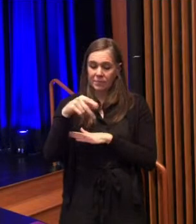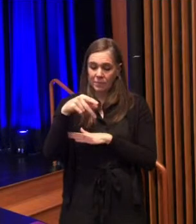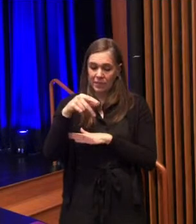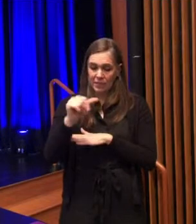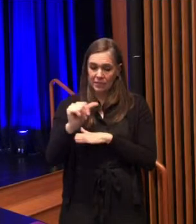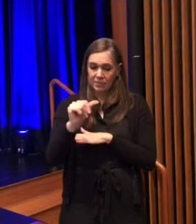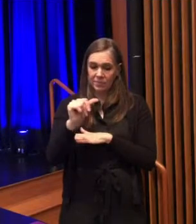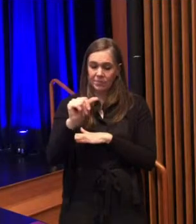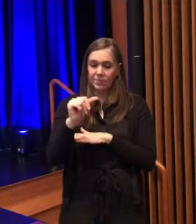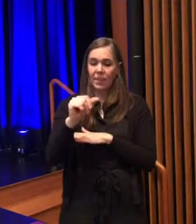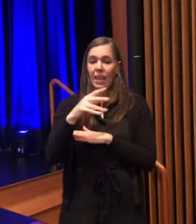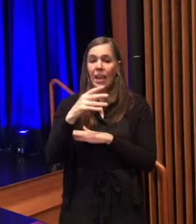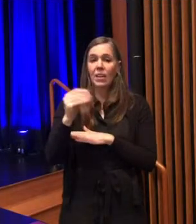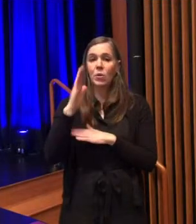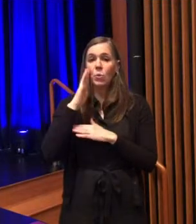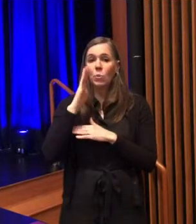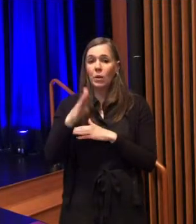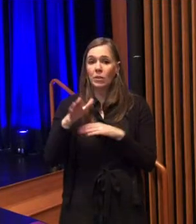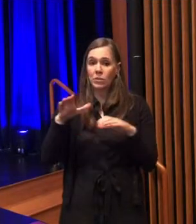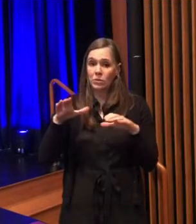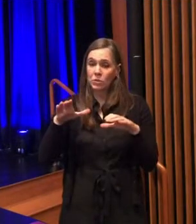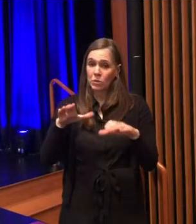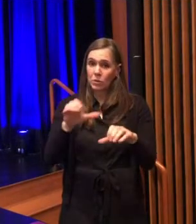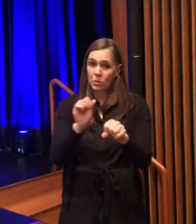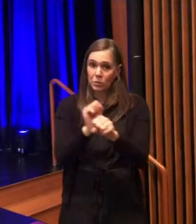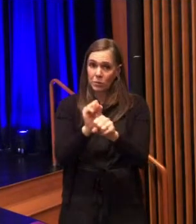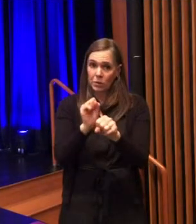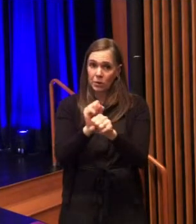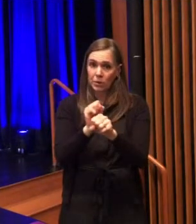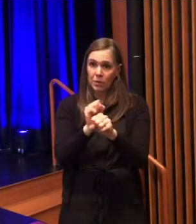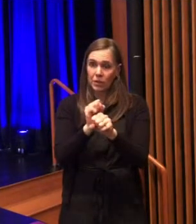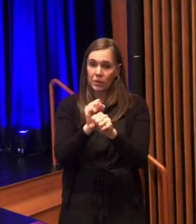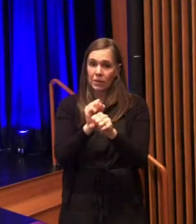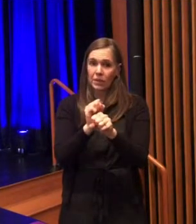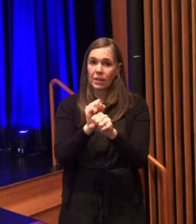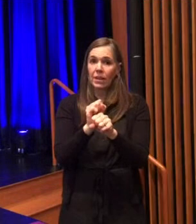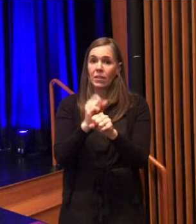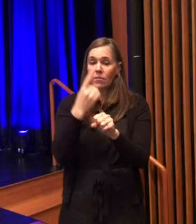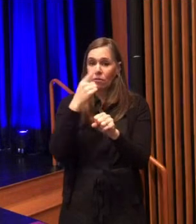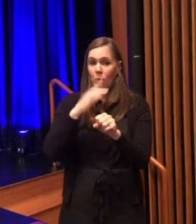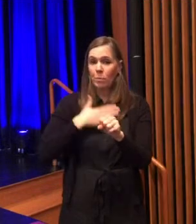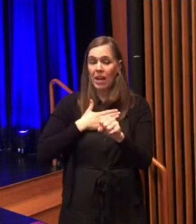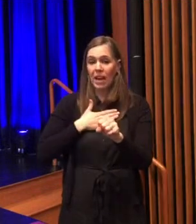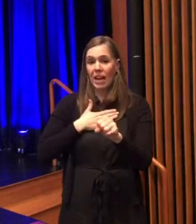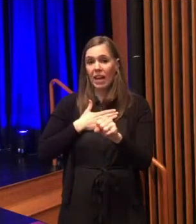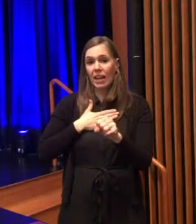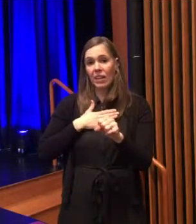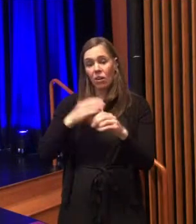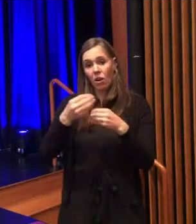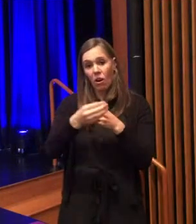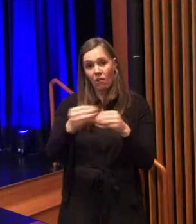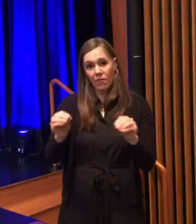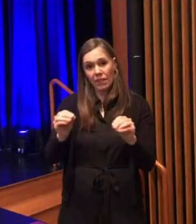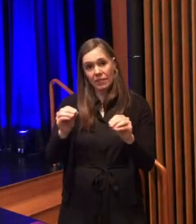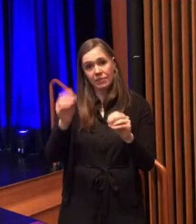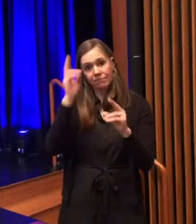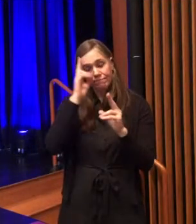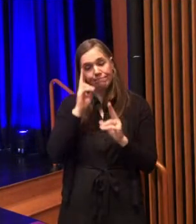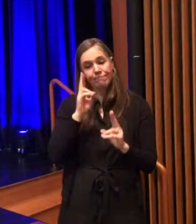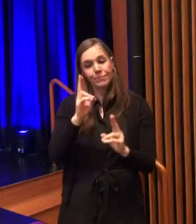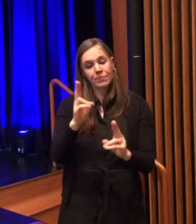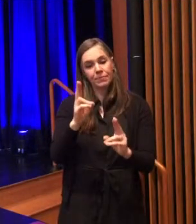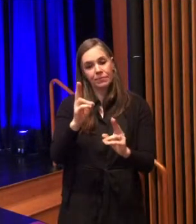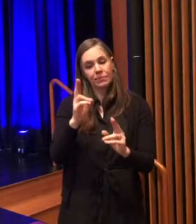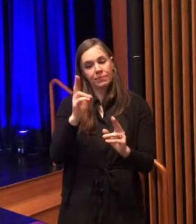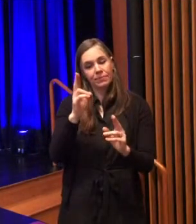of pennsylvania and that i will discharge the duties and I will discharge the duties of my office of my office with fidelity with